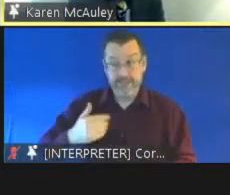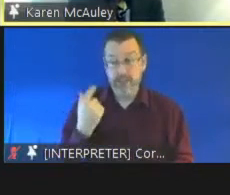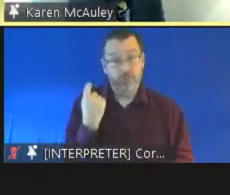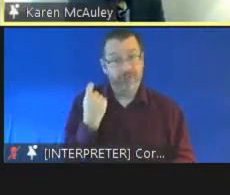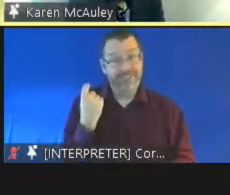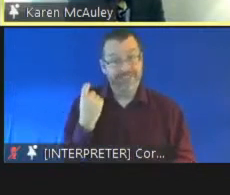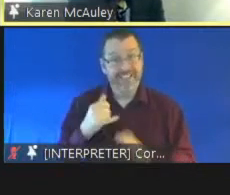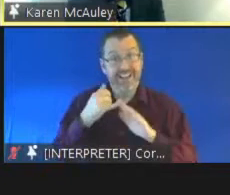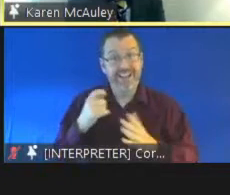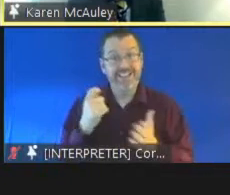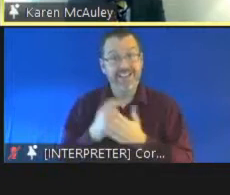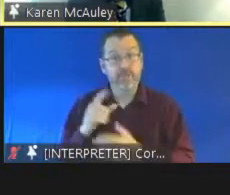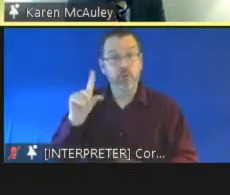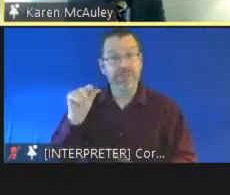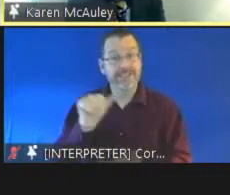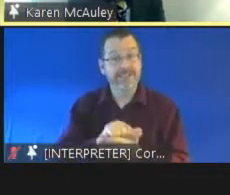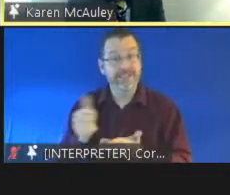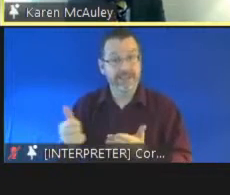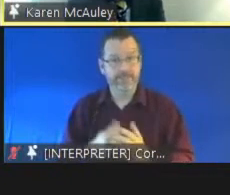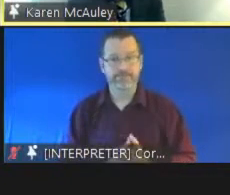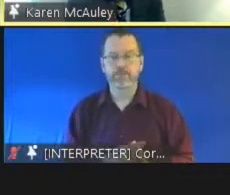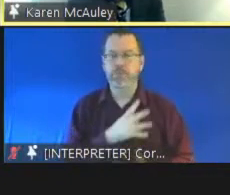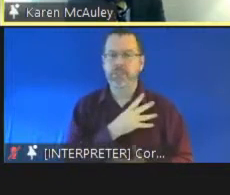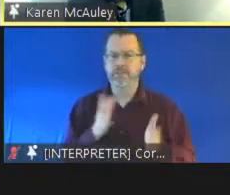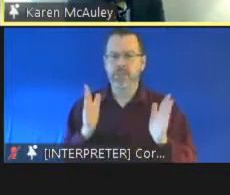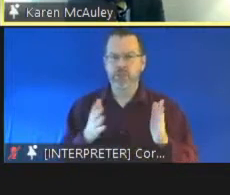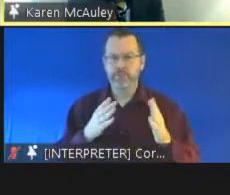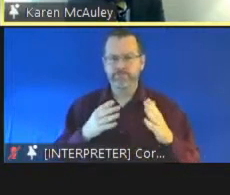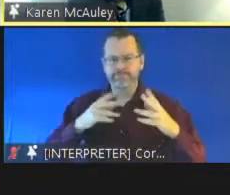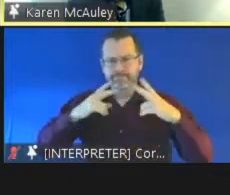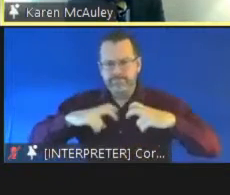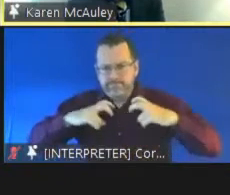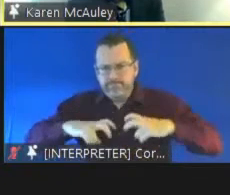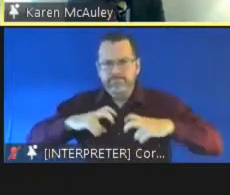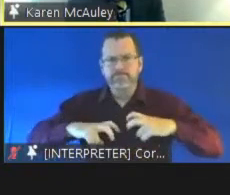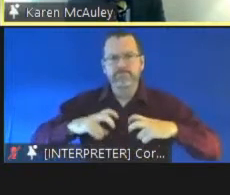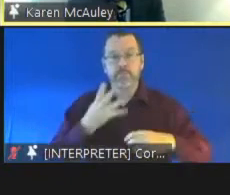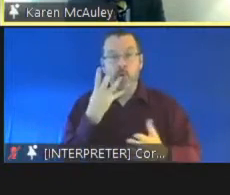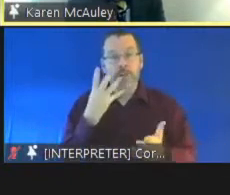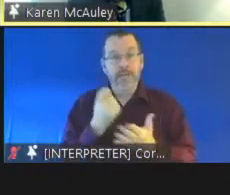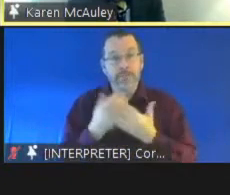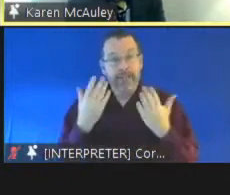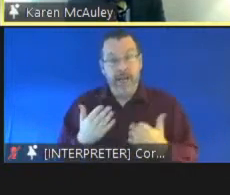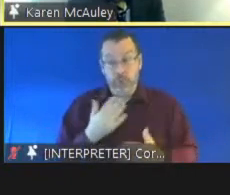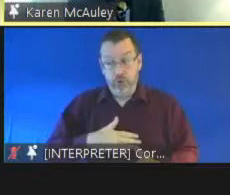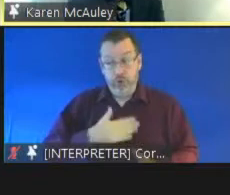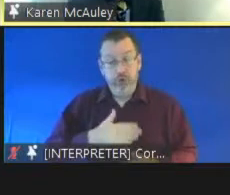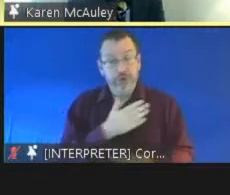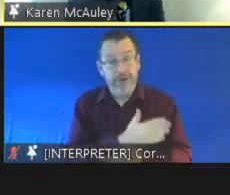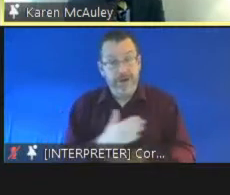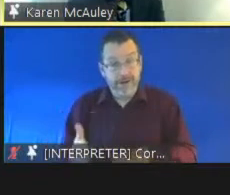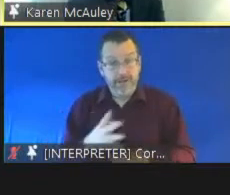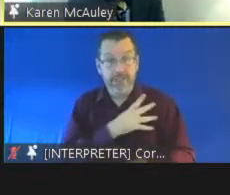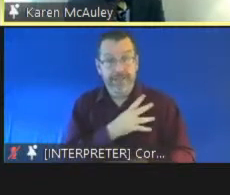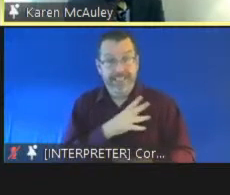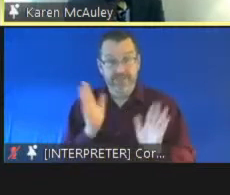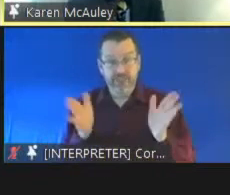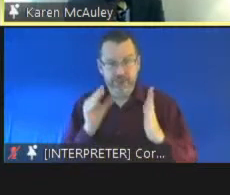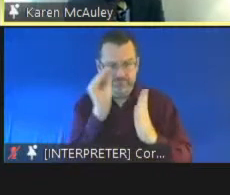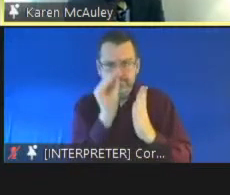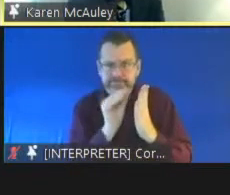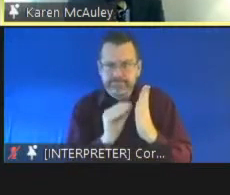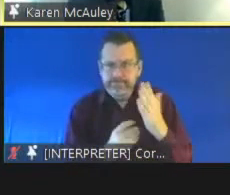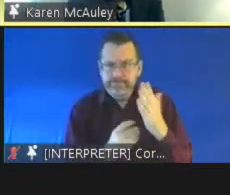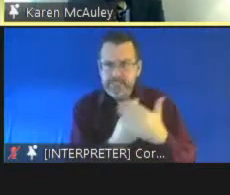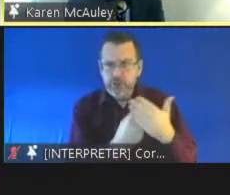2016. The committee's work to examine Ireland for a fourth time has just started with the committee compiling a list of issues prior to reporting